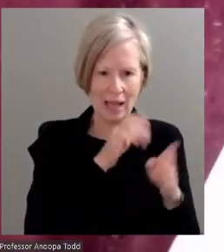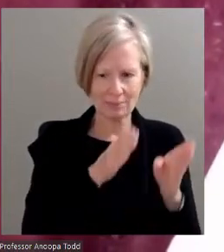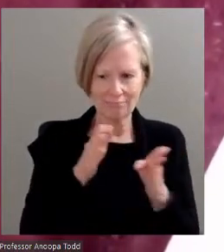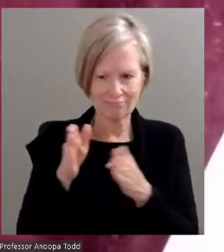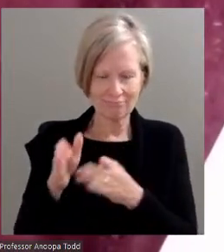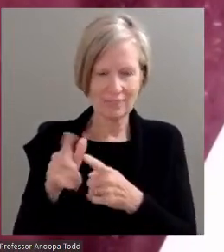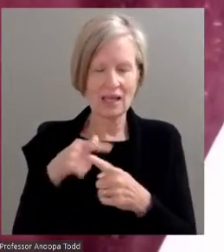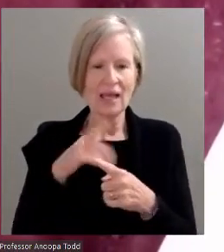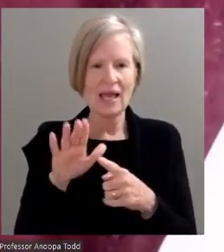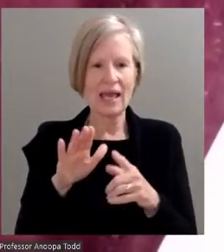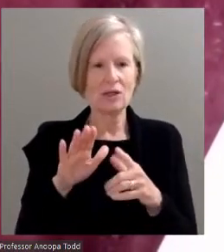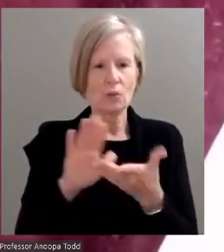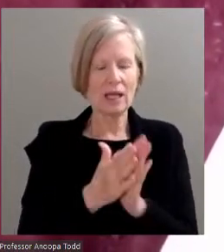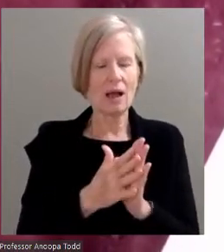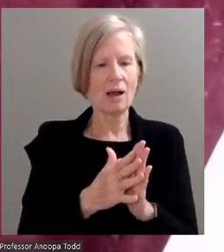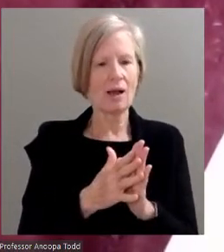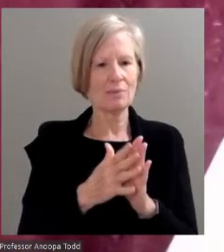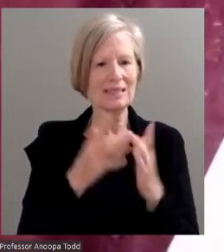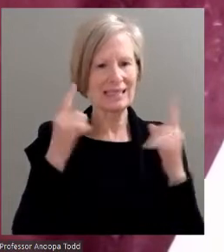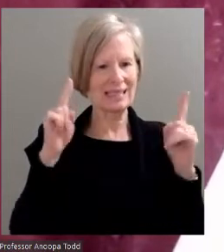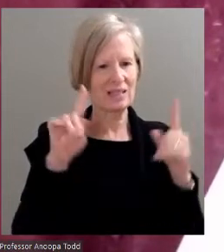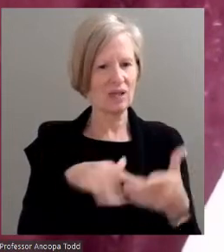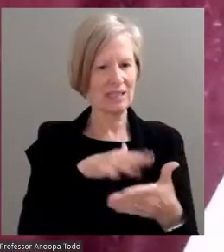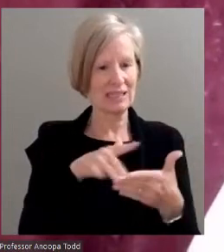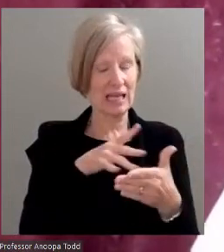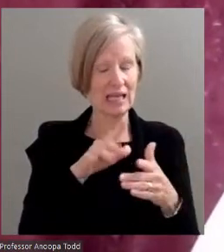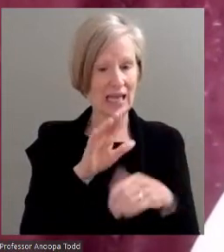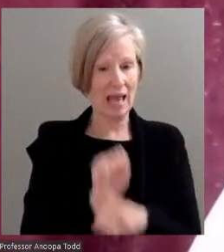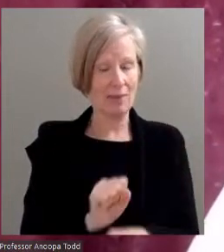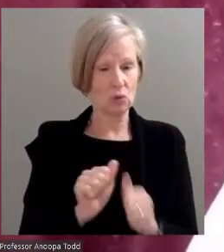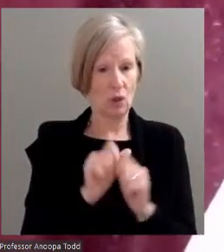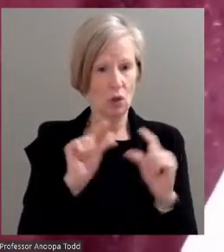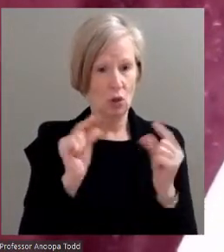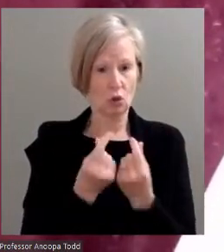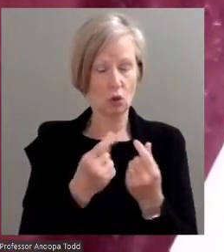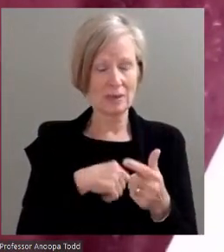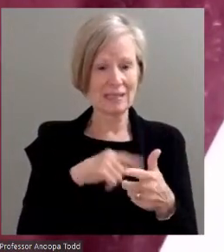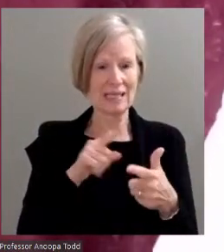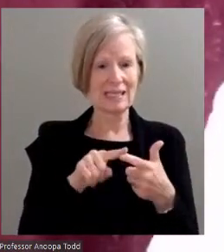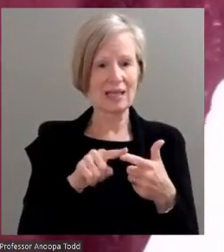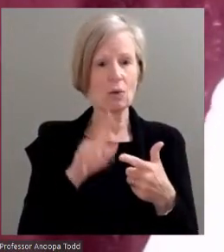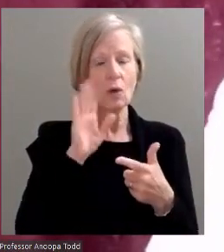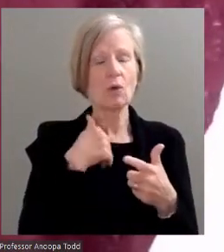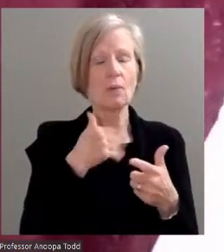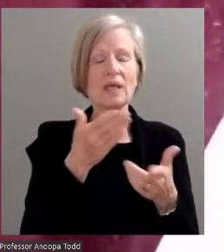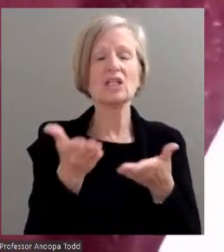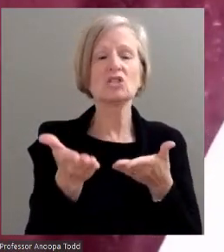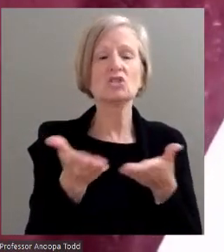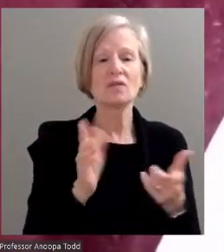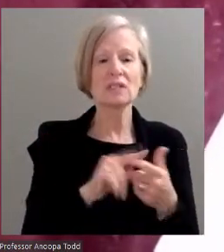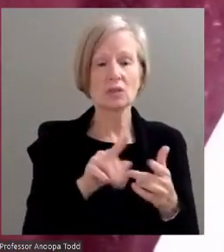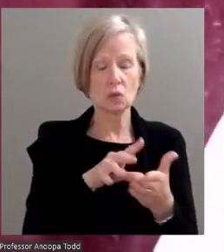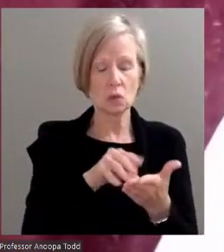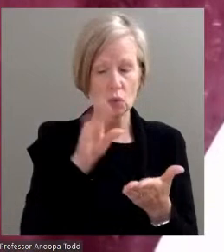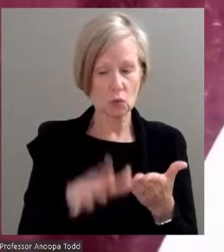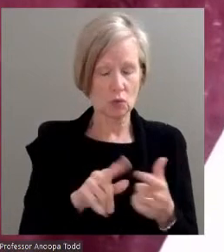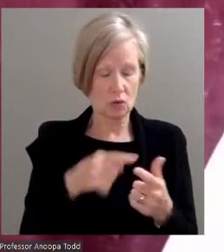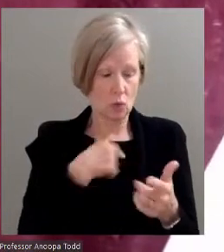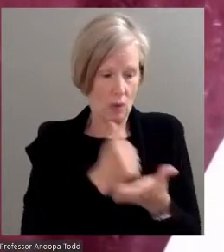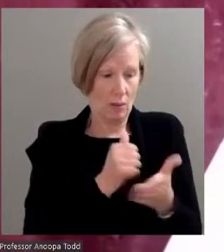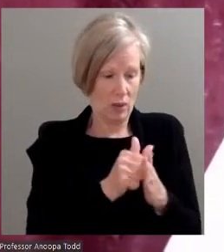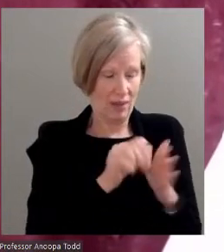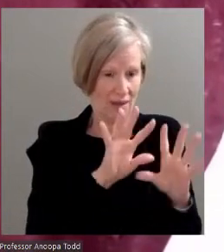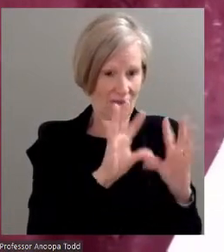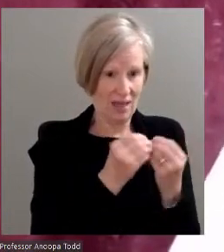forming productive study habits with groups. The second one will be services for students to help with family and